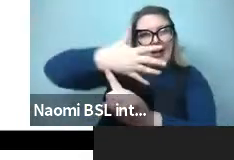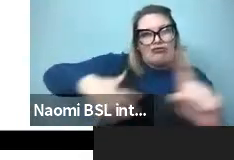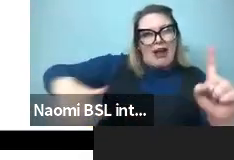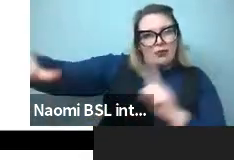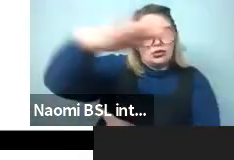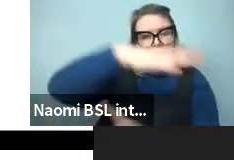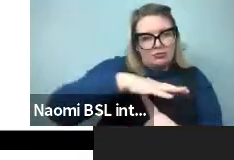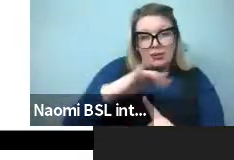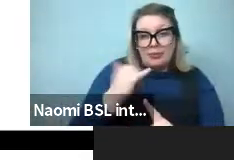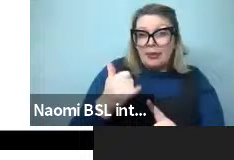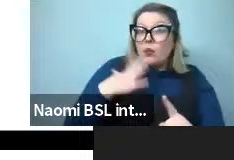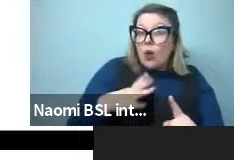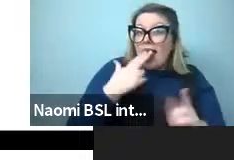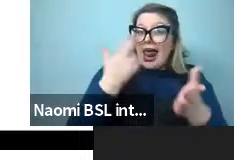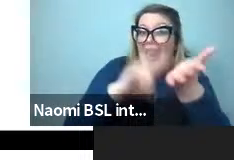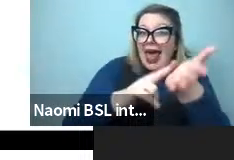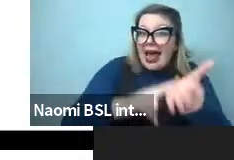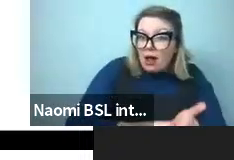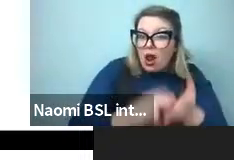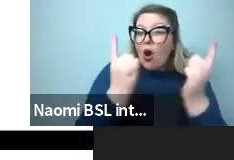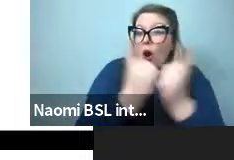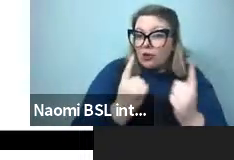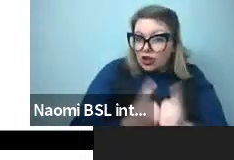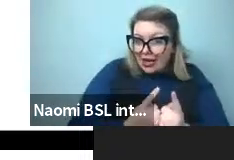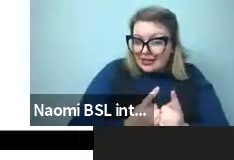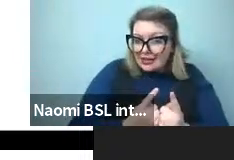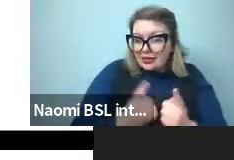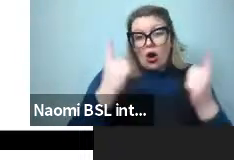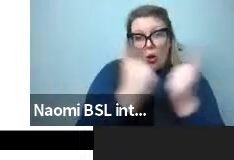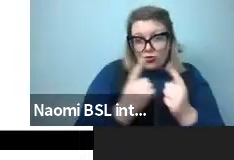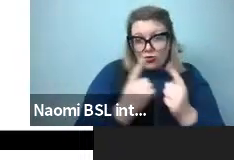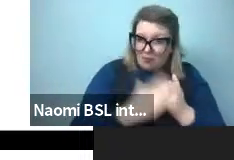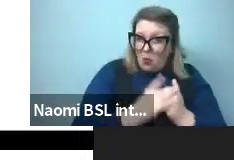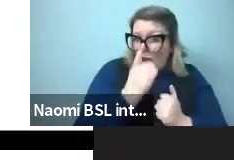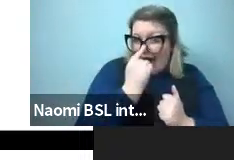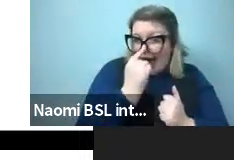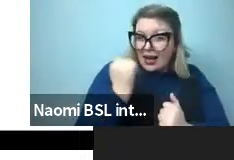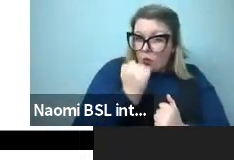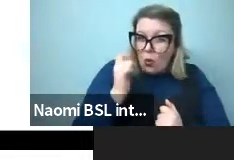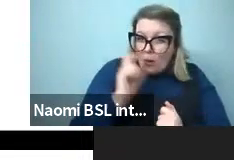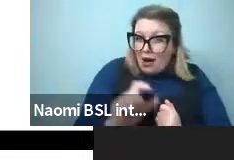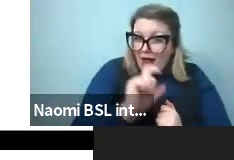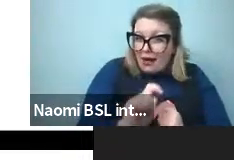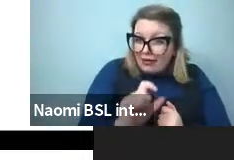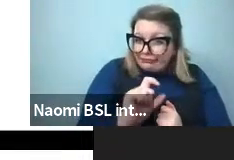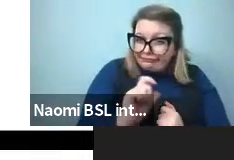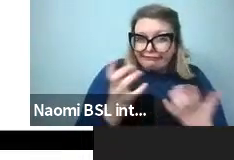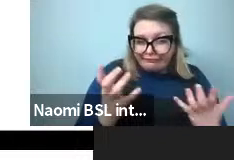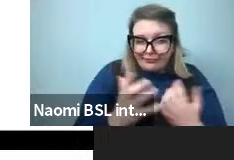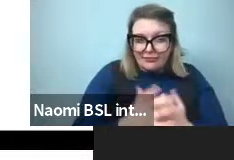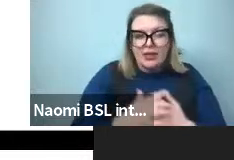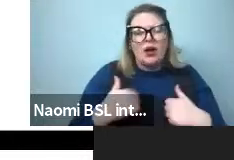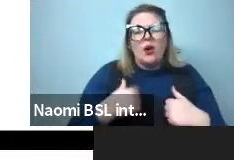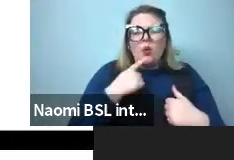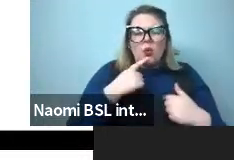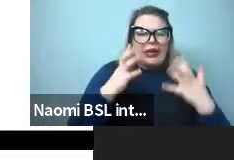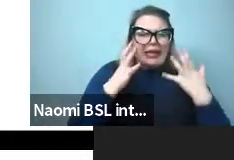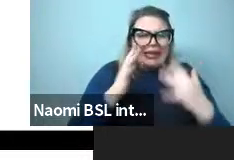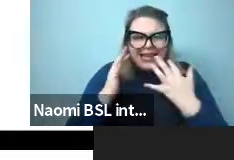the things we want to label are the objects, those tend to be warm colored, backgrounds tend to be cool colors. We test this by